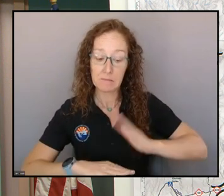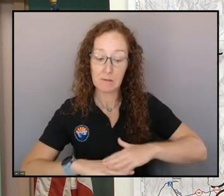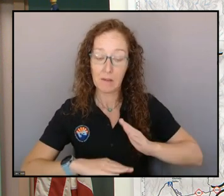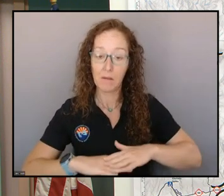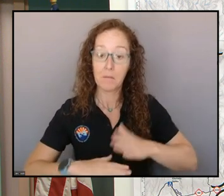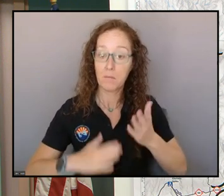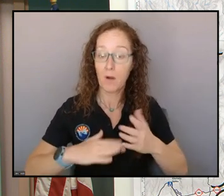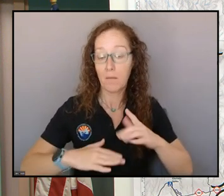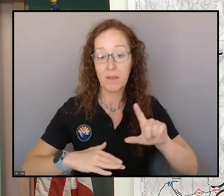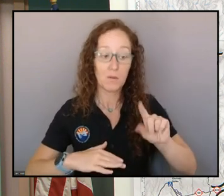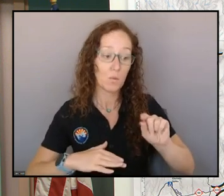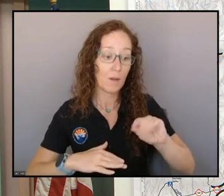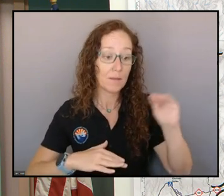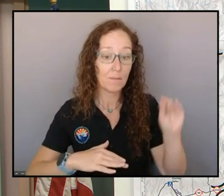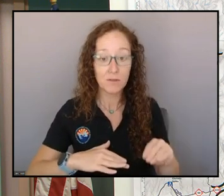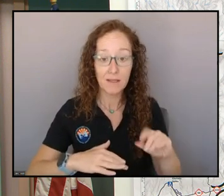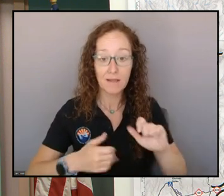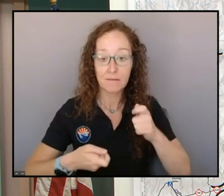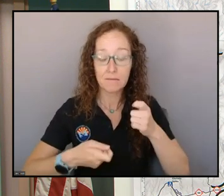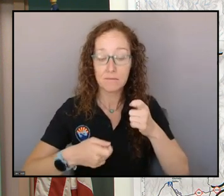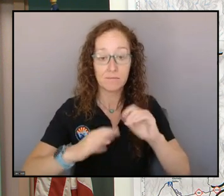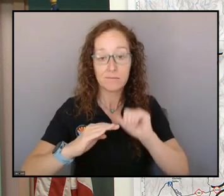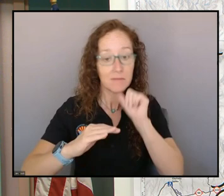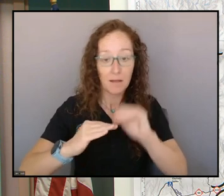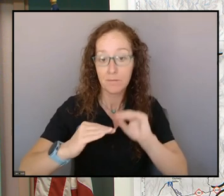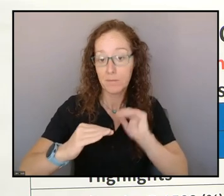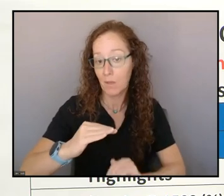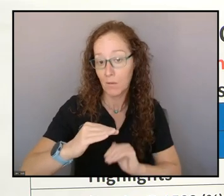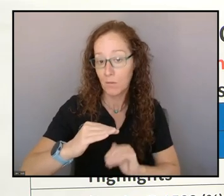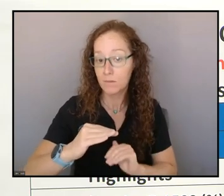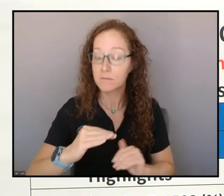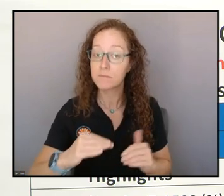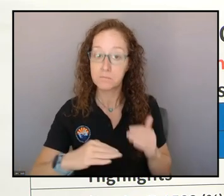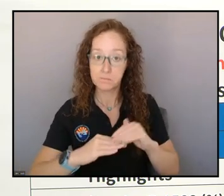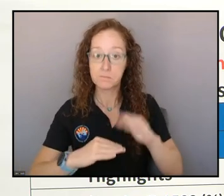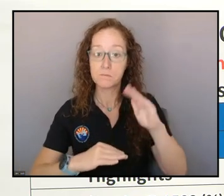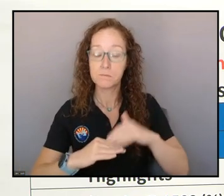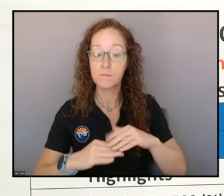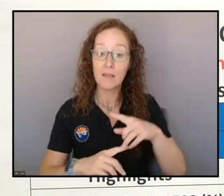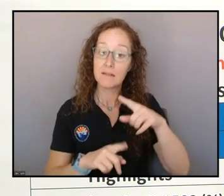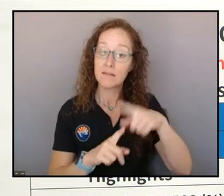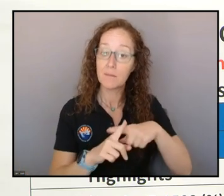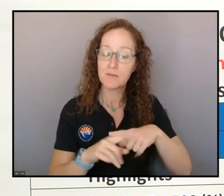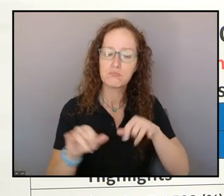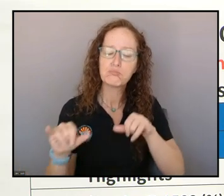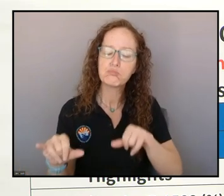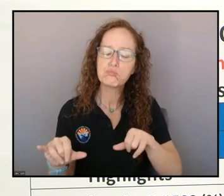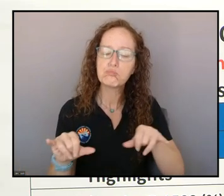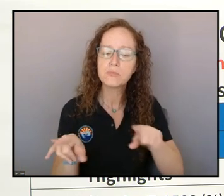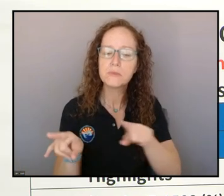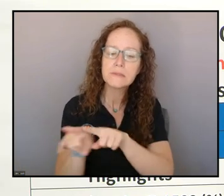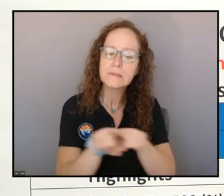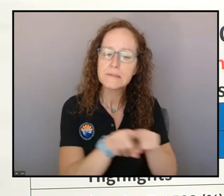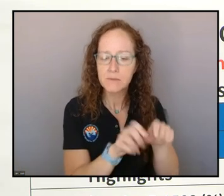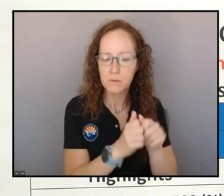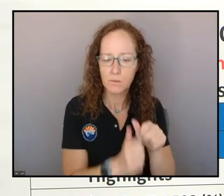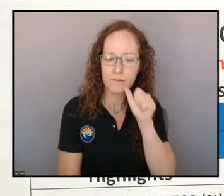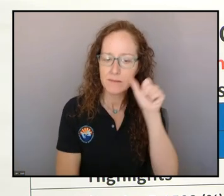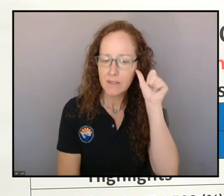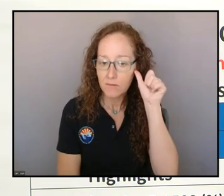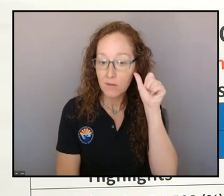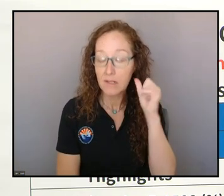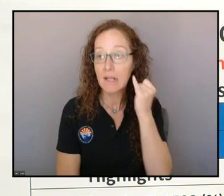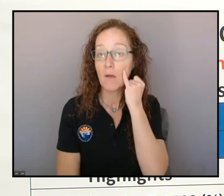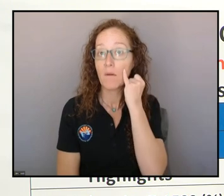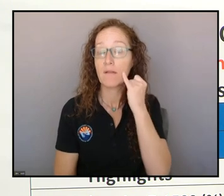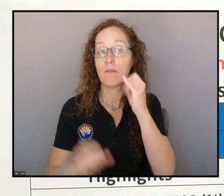these double digits. And then as we go for temperatures very similar to yesterday. Now, if these clouds don't erode like they're expected to,